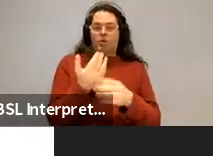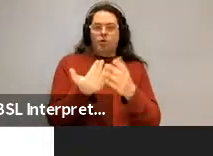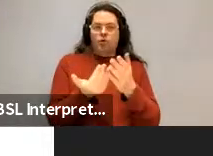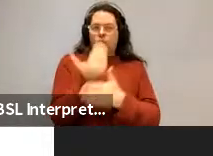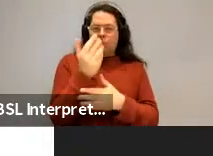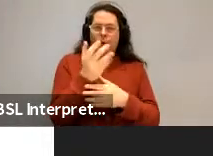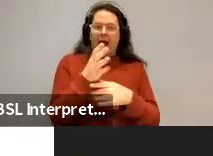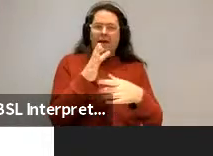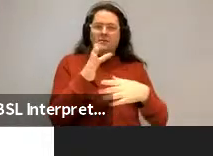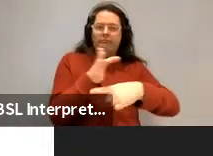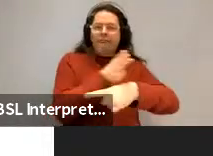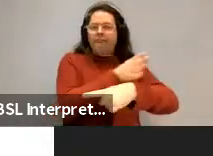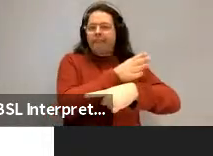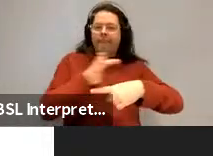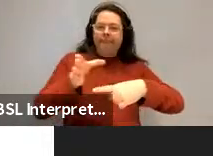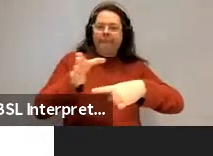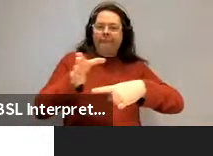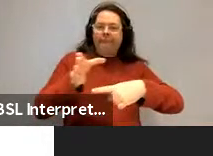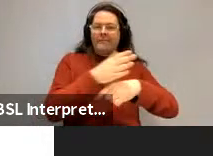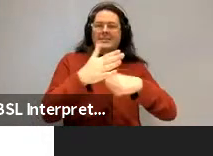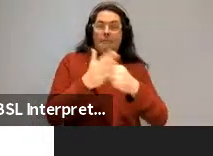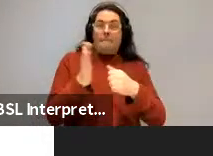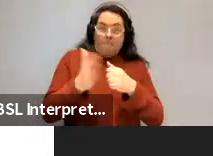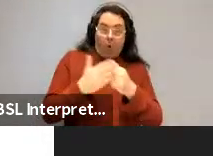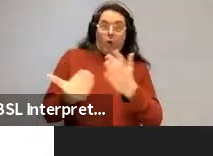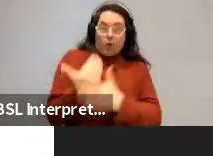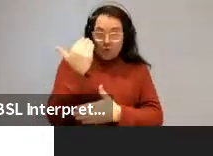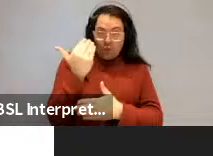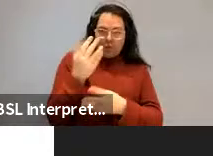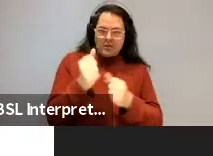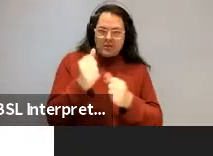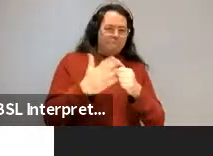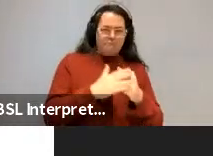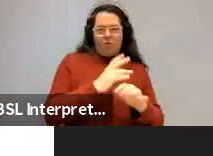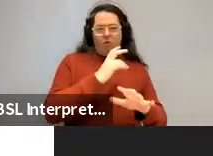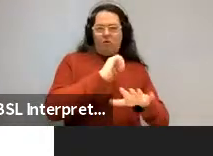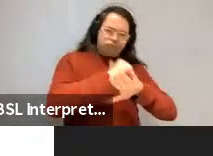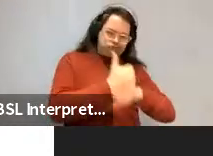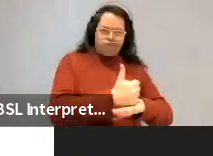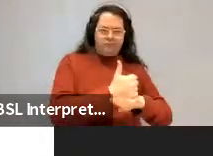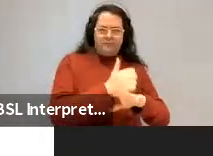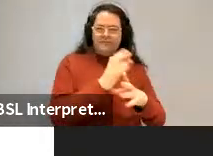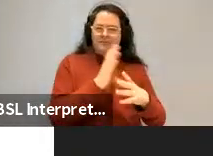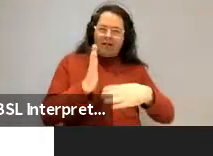there, which we know about. Um, I'll say more about this later. Okay. that, and that I, uh,